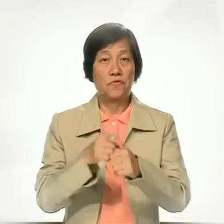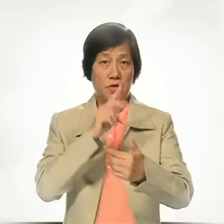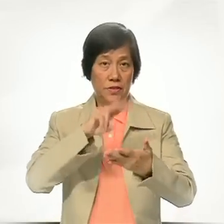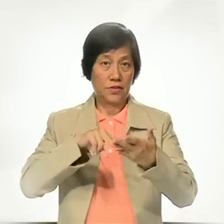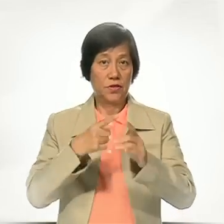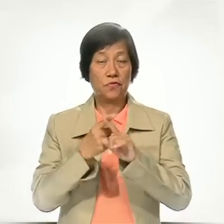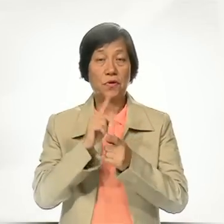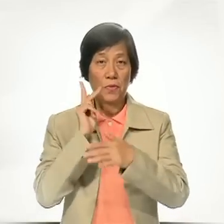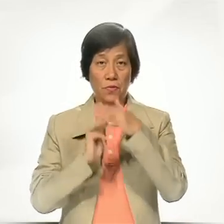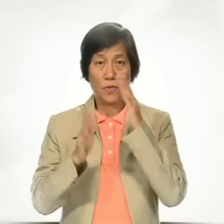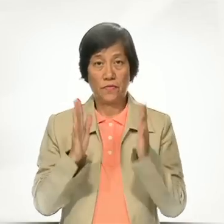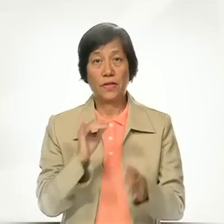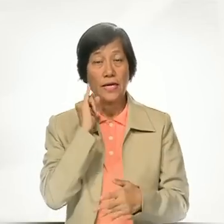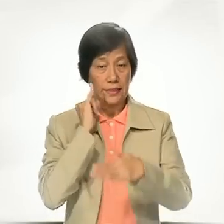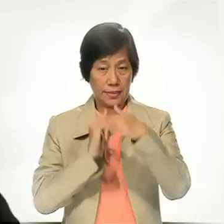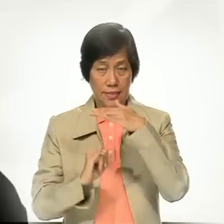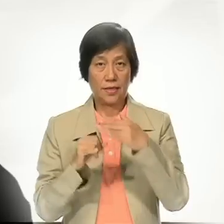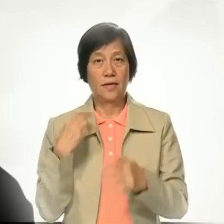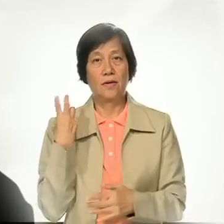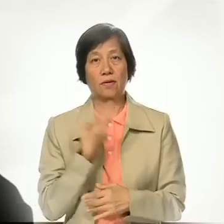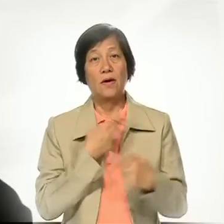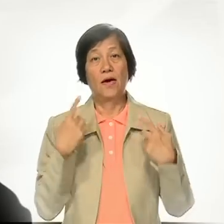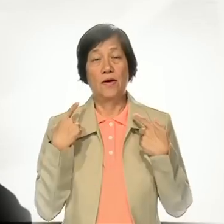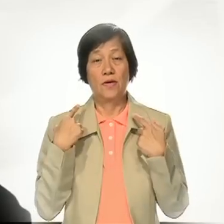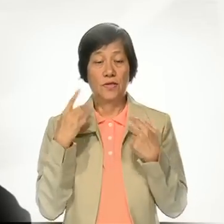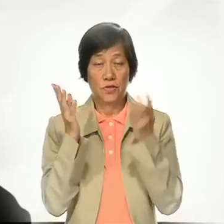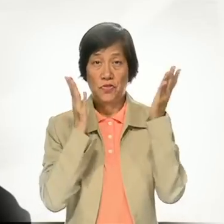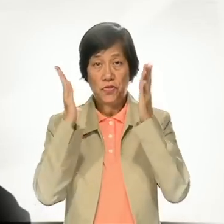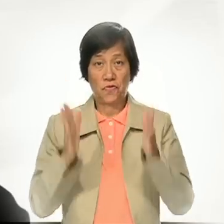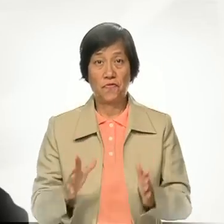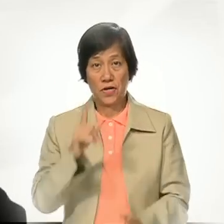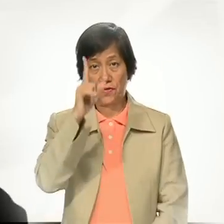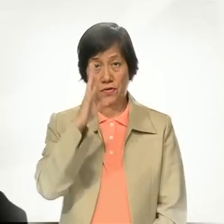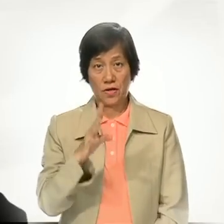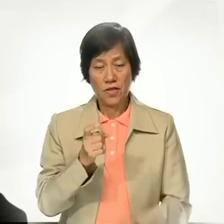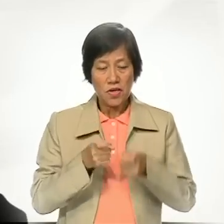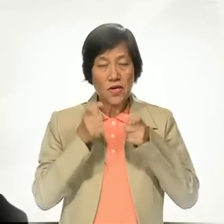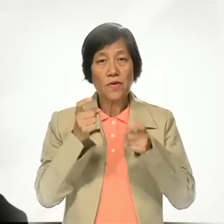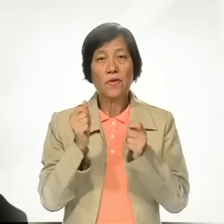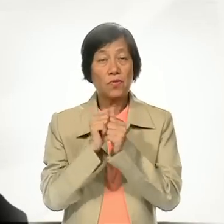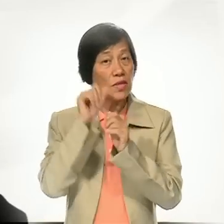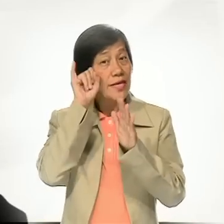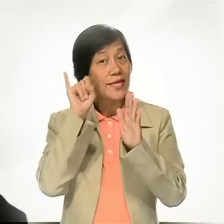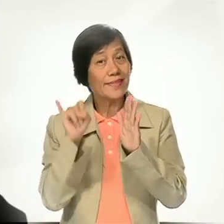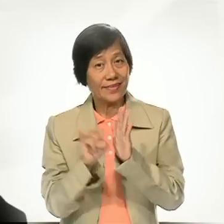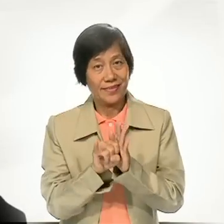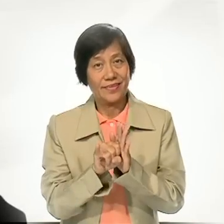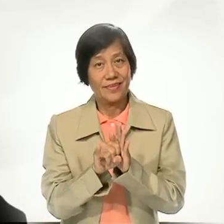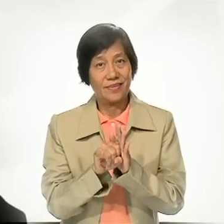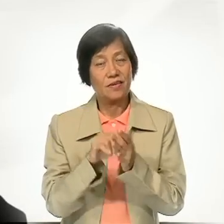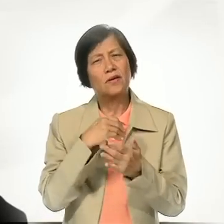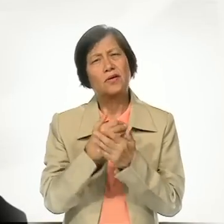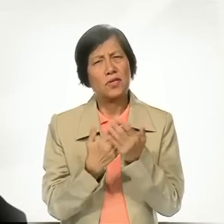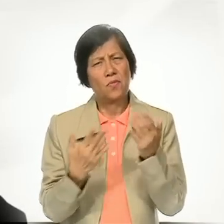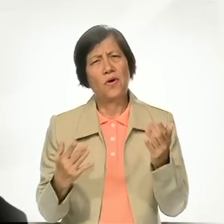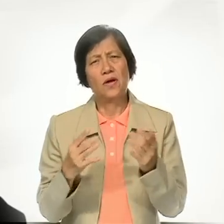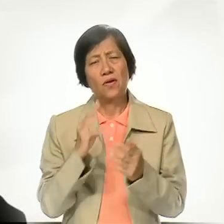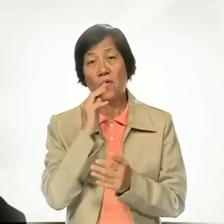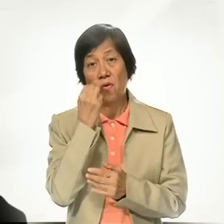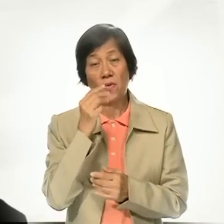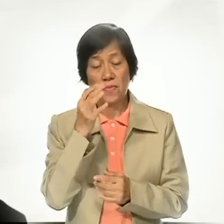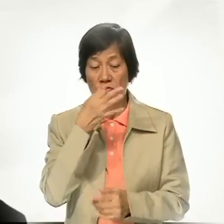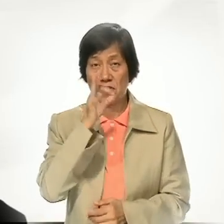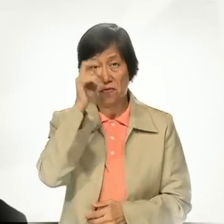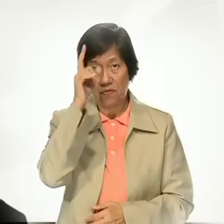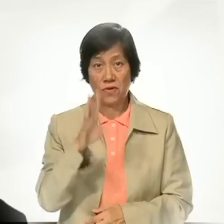prophet Isaiah, we have this servant of God gifted with an identity, someone on whom the